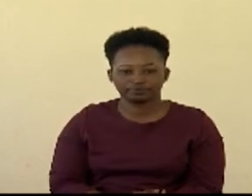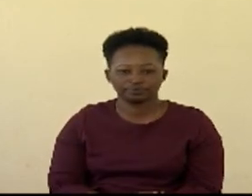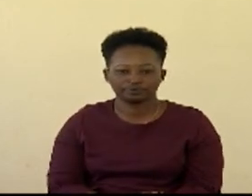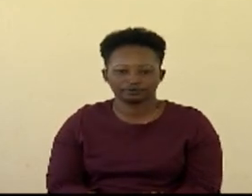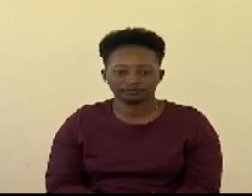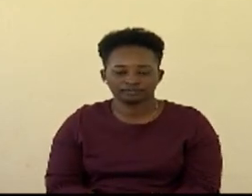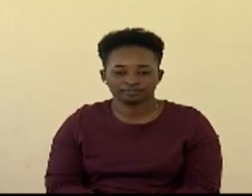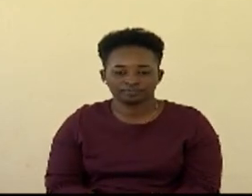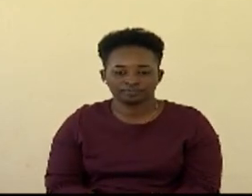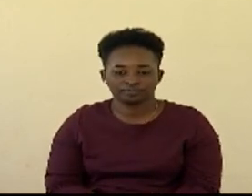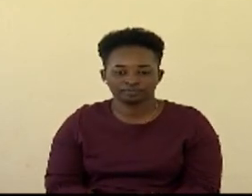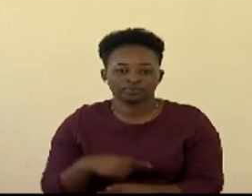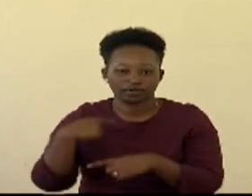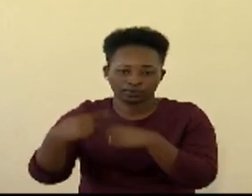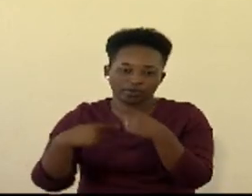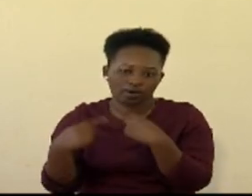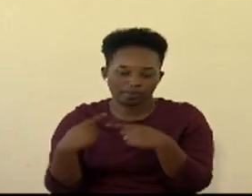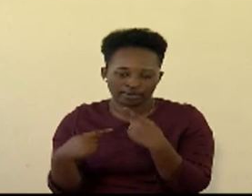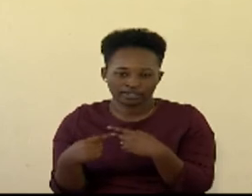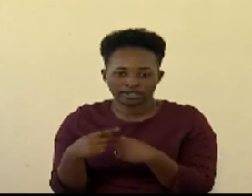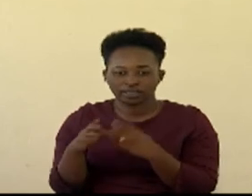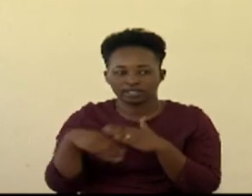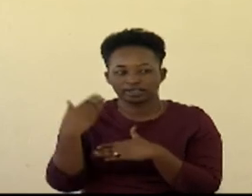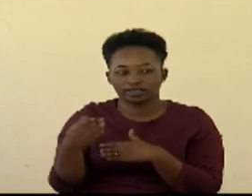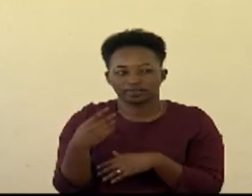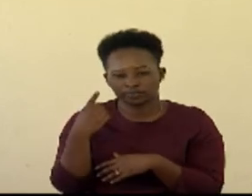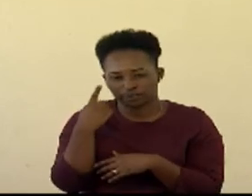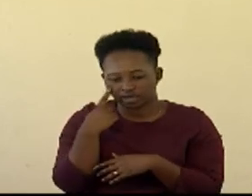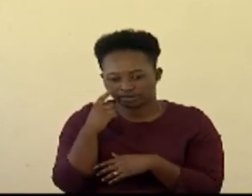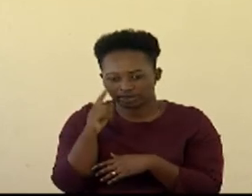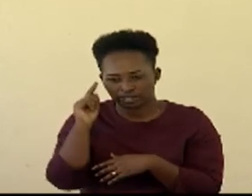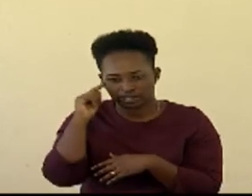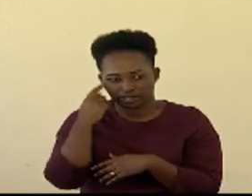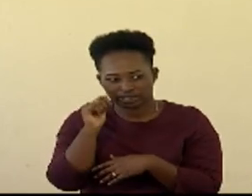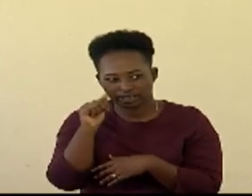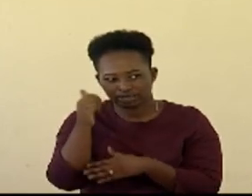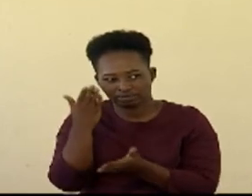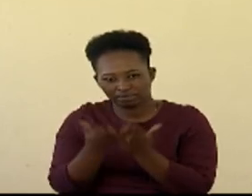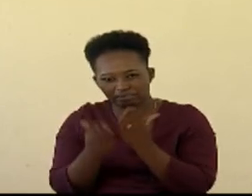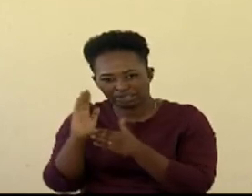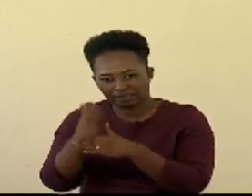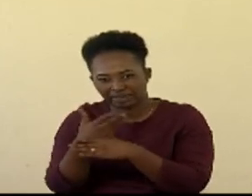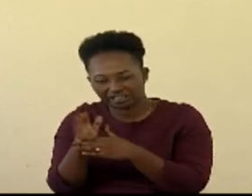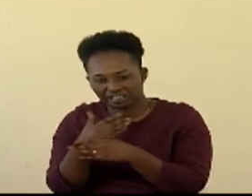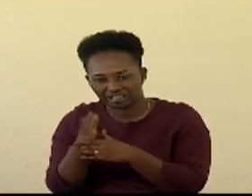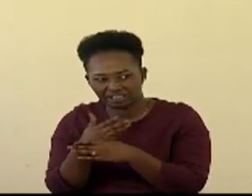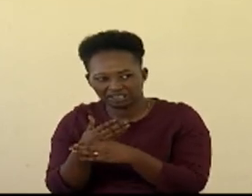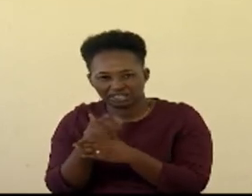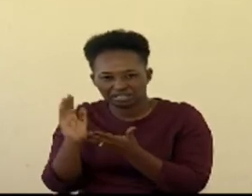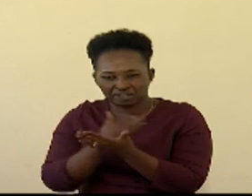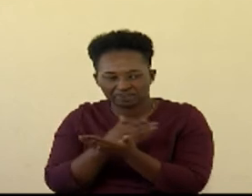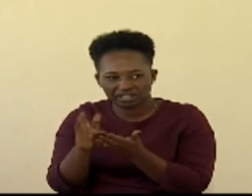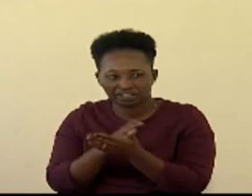we continue moving and we have I think this is dividing or not dividing no no no no so